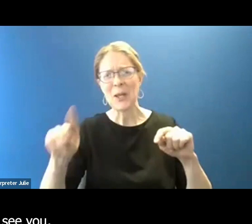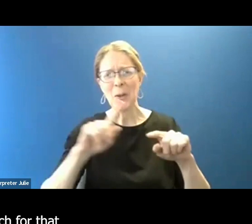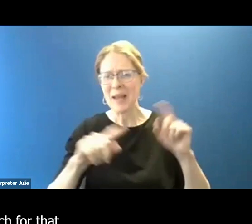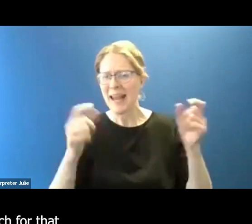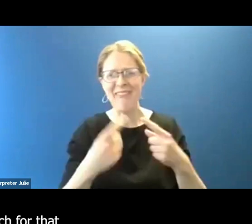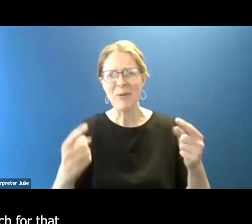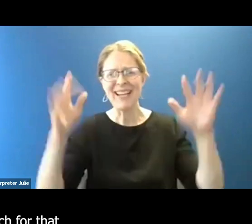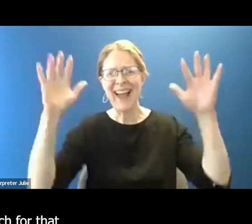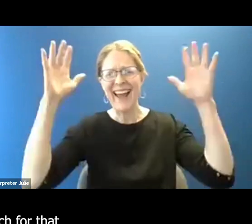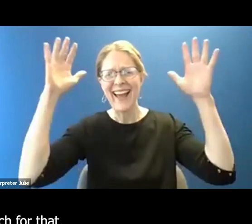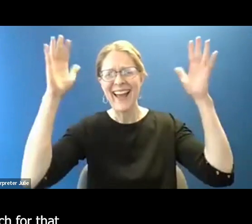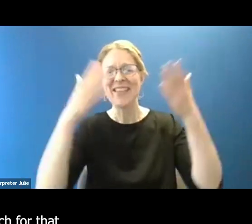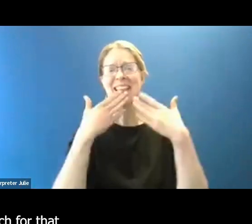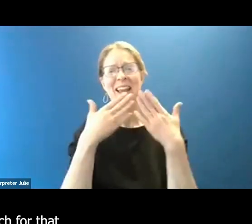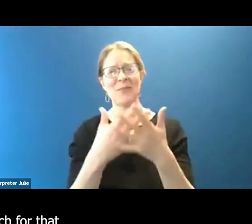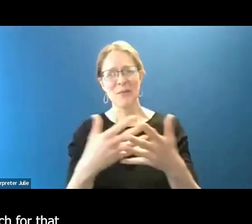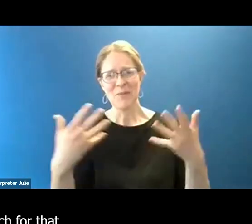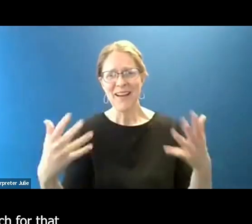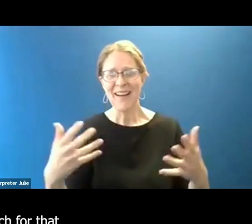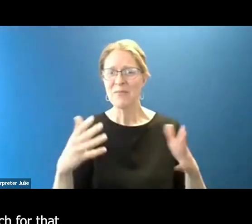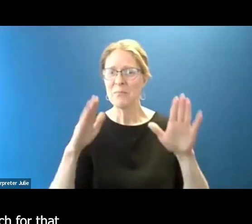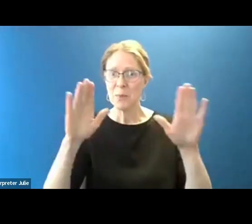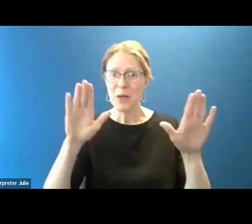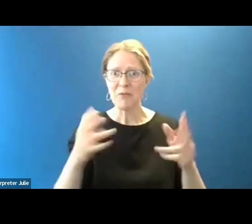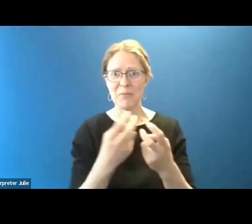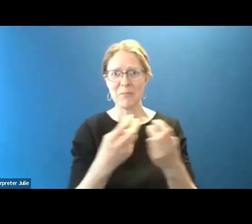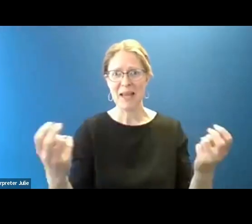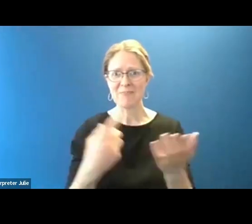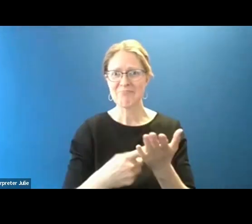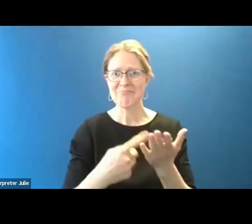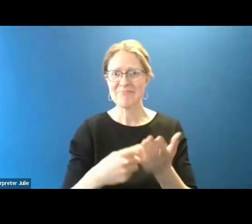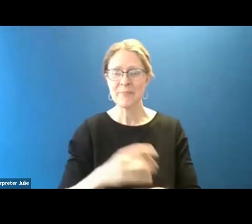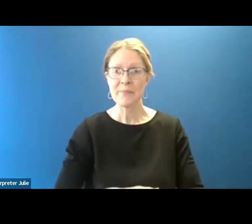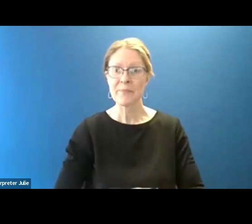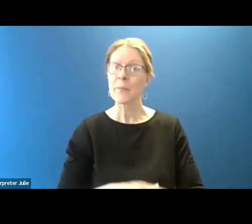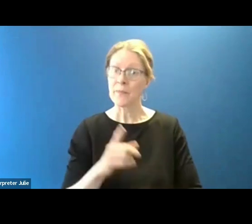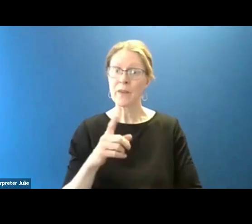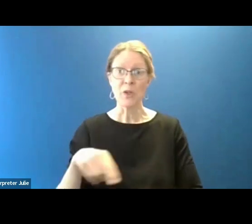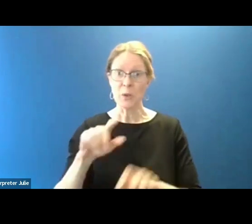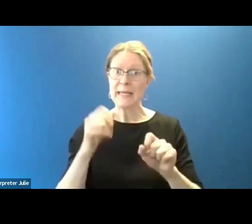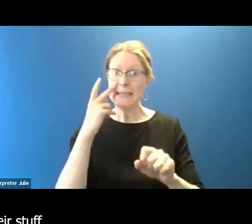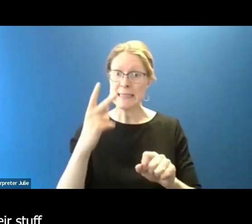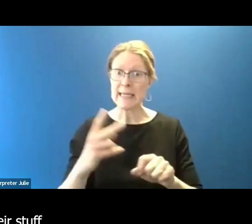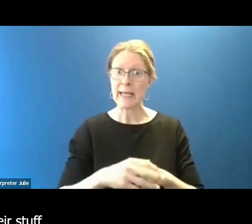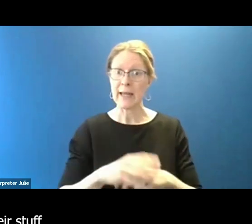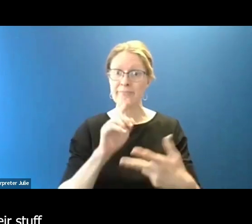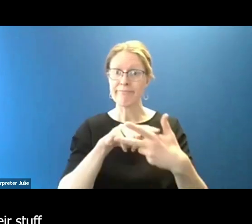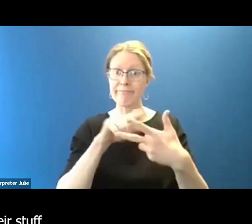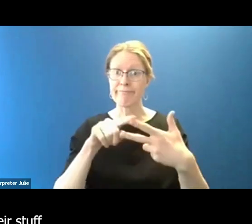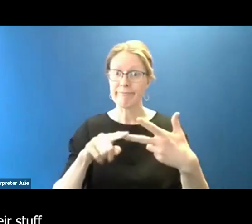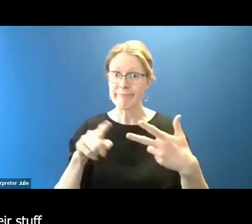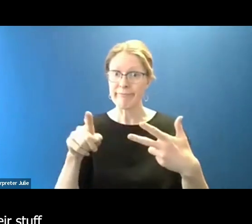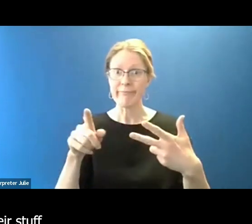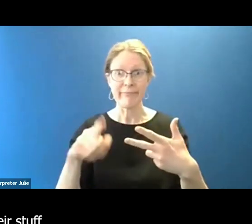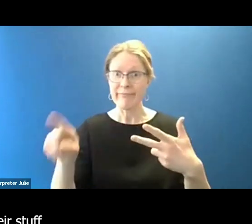jazz hands. Thank you so much for that wonderful panel. And you can see how those three really know their